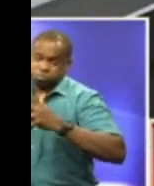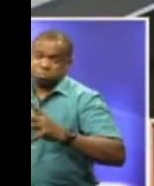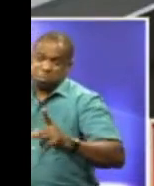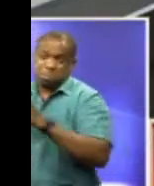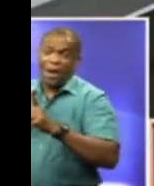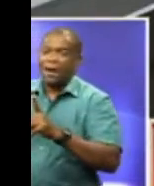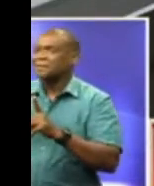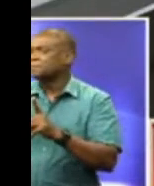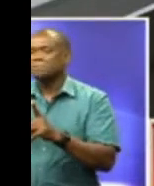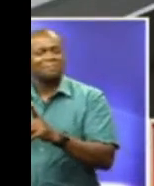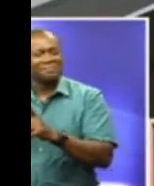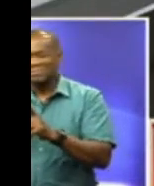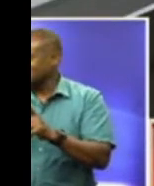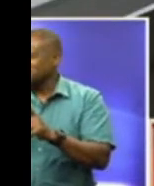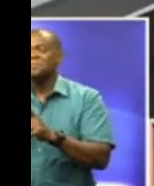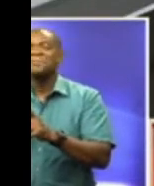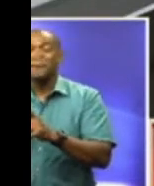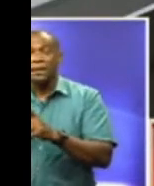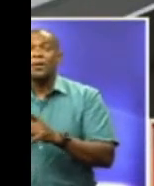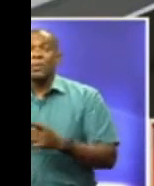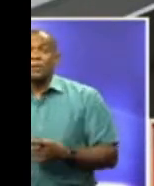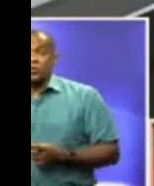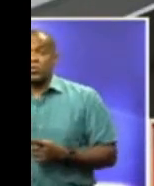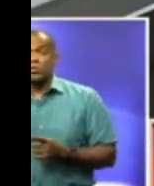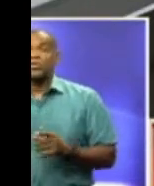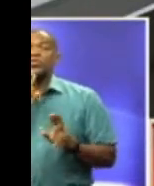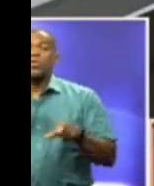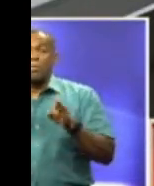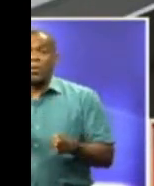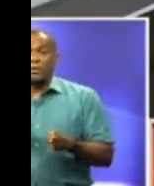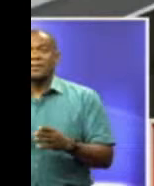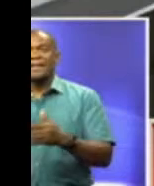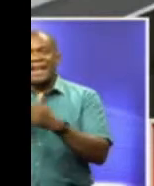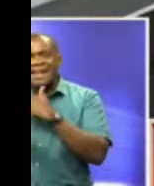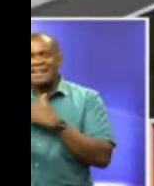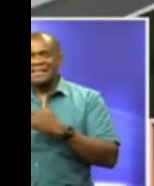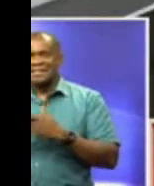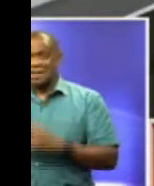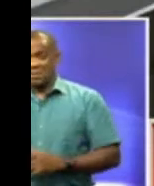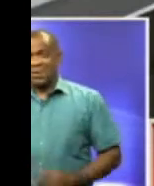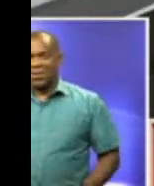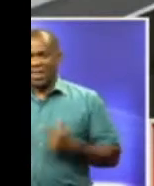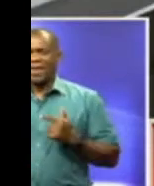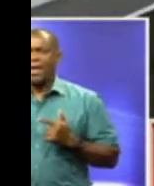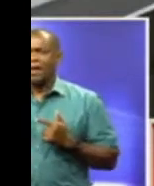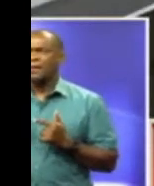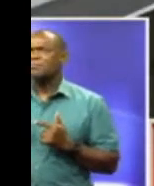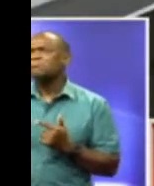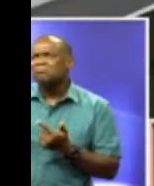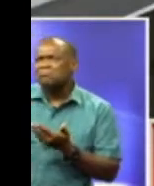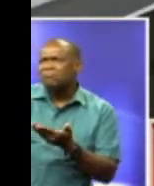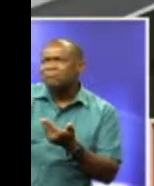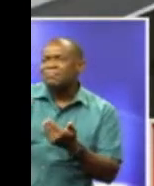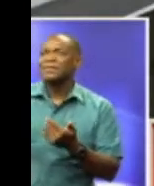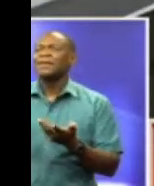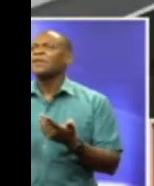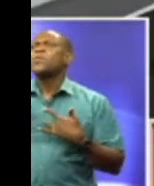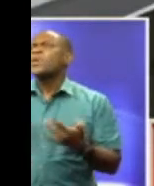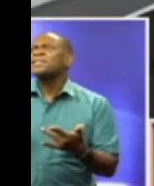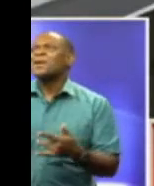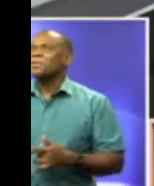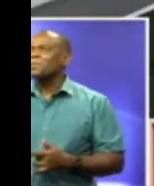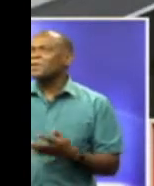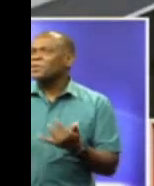Mohamed and cameraman Emmanuel Nunez. We're joining them now live from Tobago with an update. Hi, Sigourney. What is the atmosphere